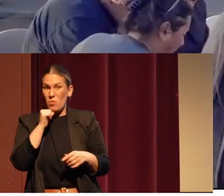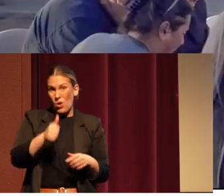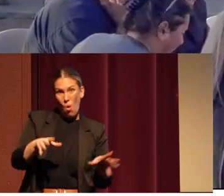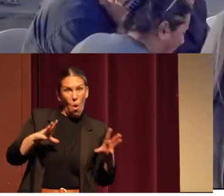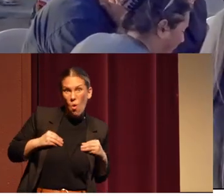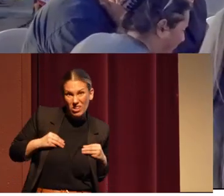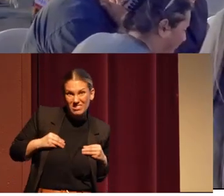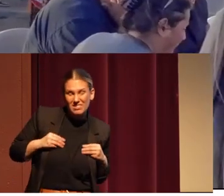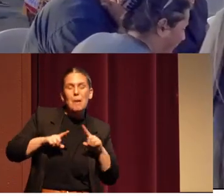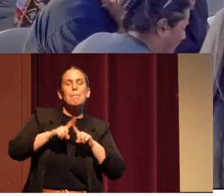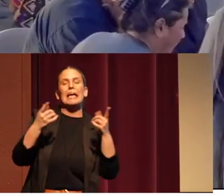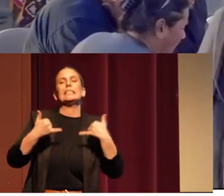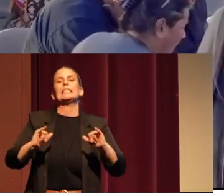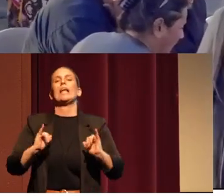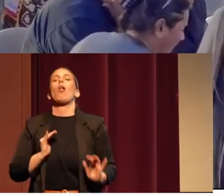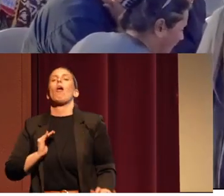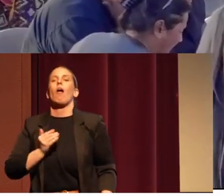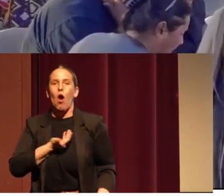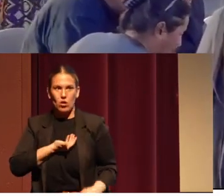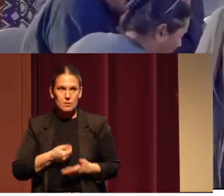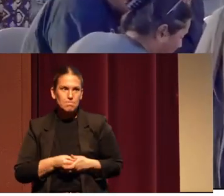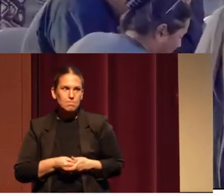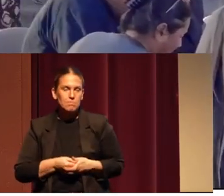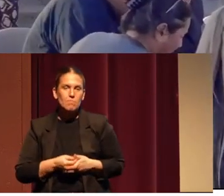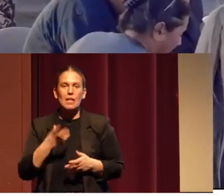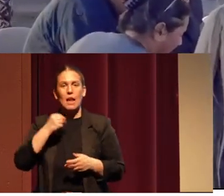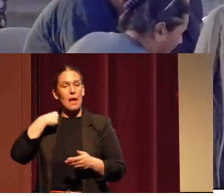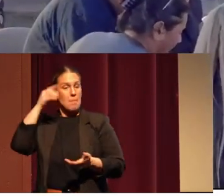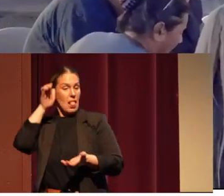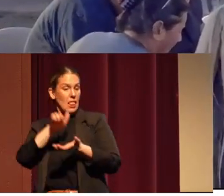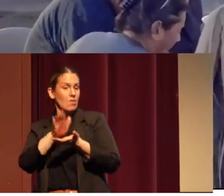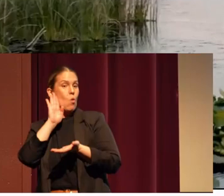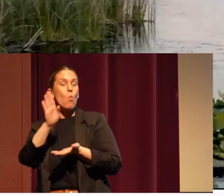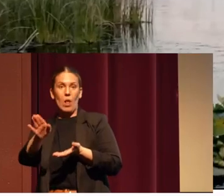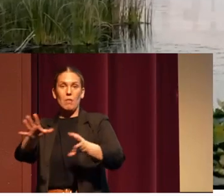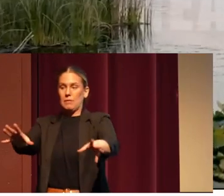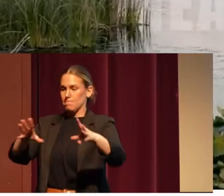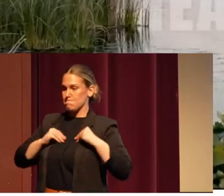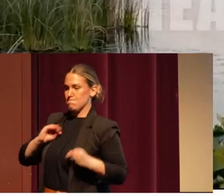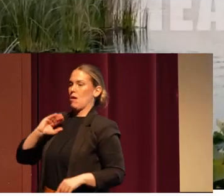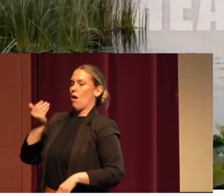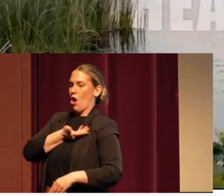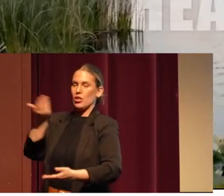ours. And I believe it will be ours again. I